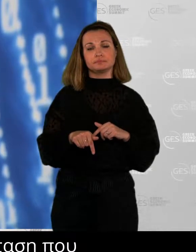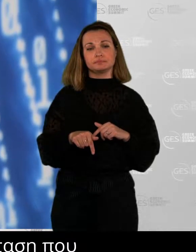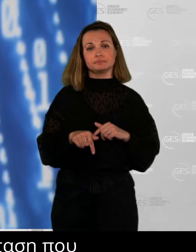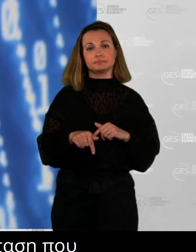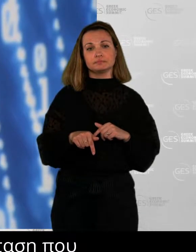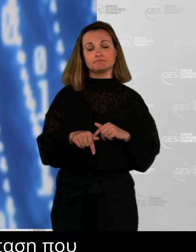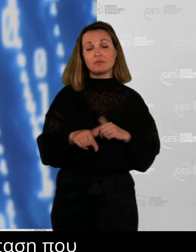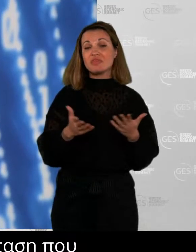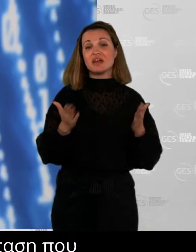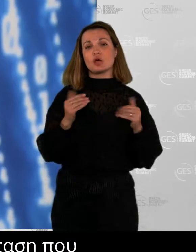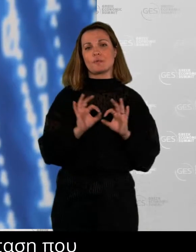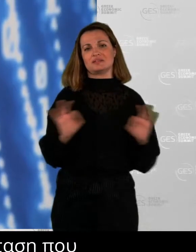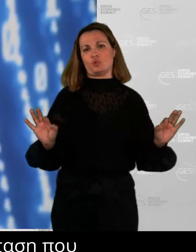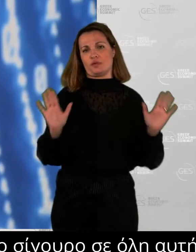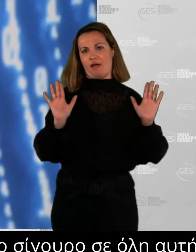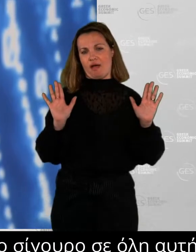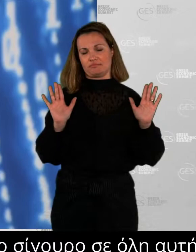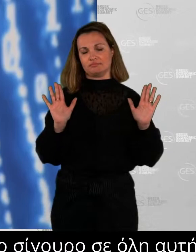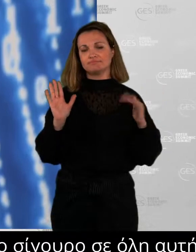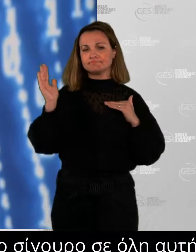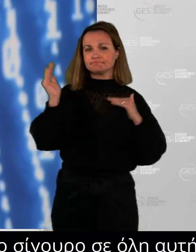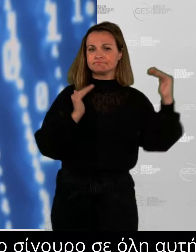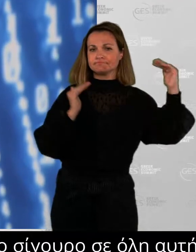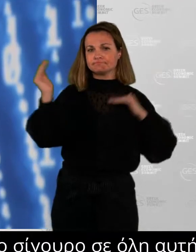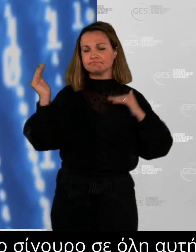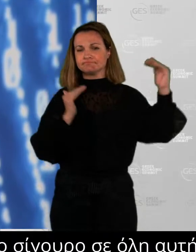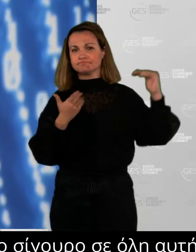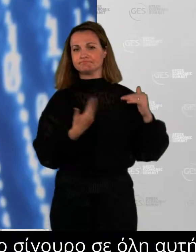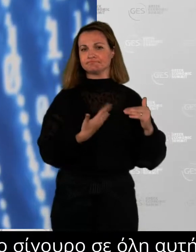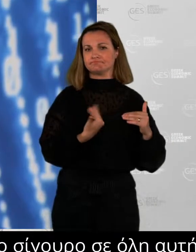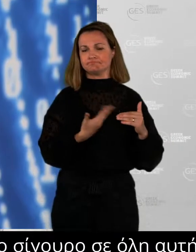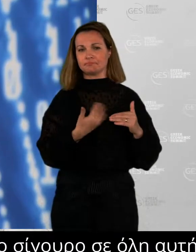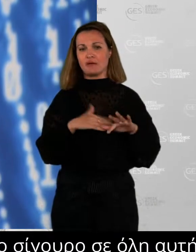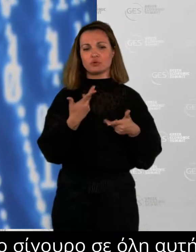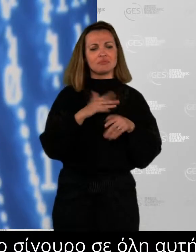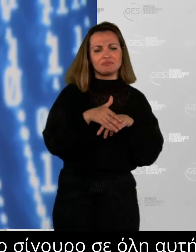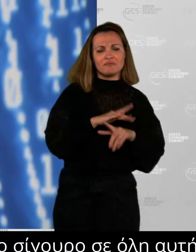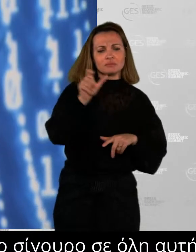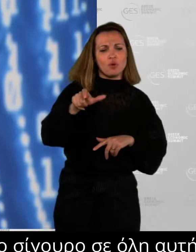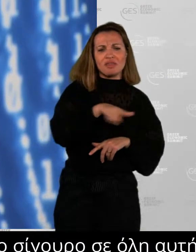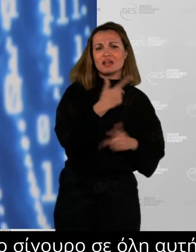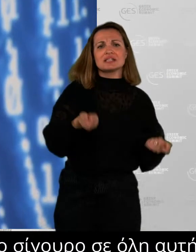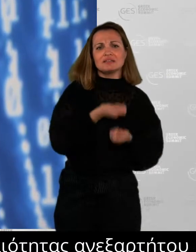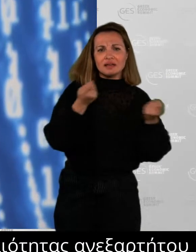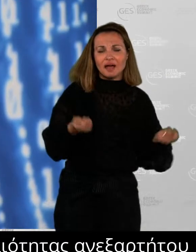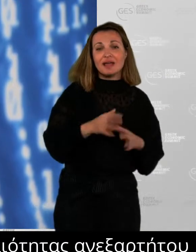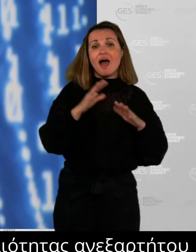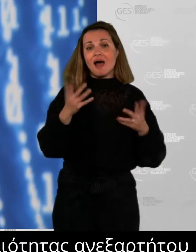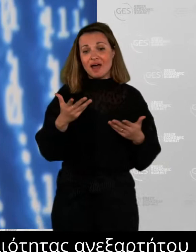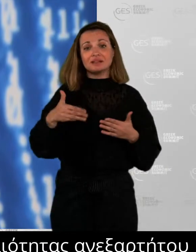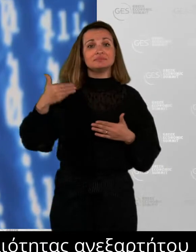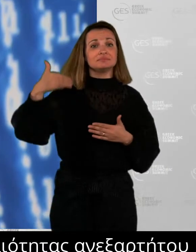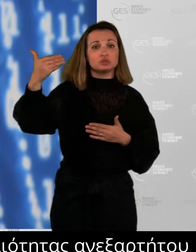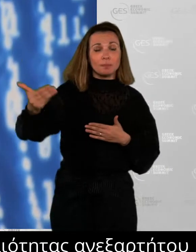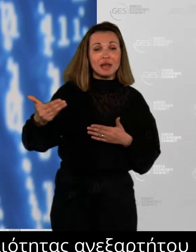we sit and what we do, we all kind of have more knowledge than anyone else on how this will end. But I think the